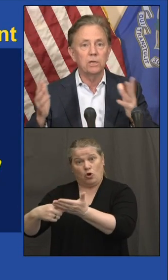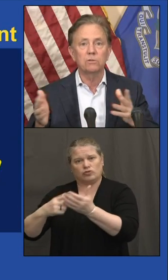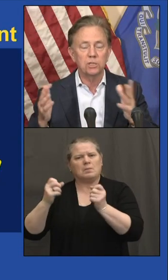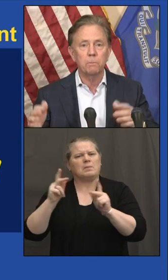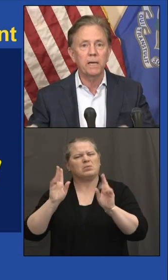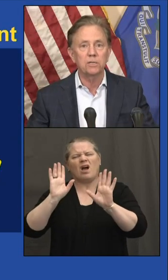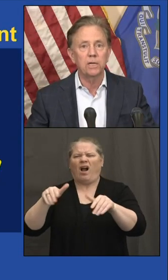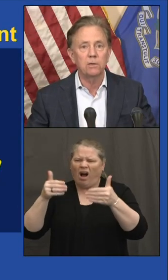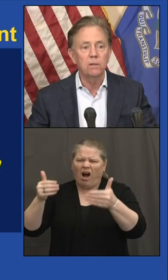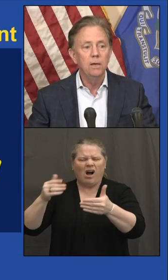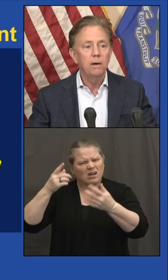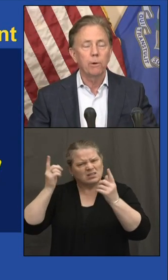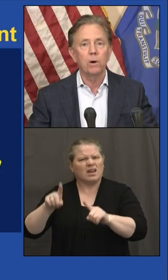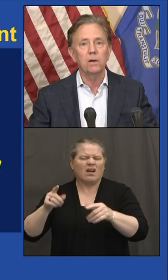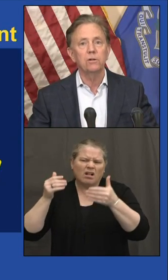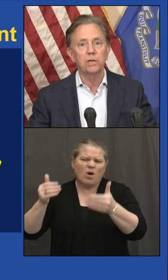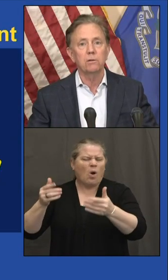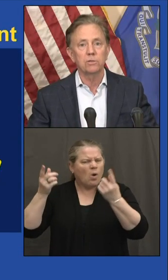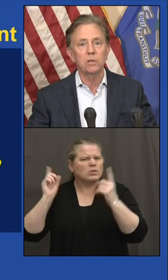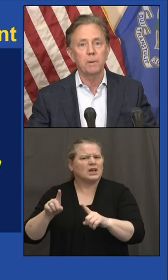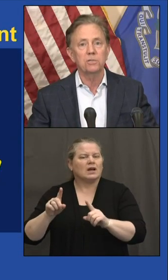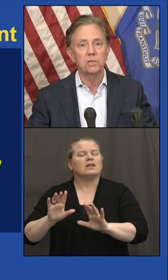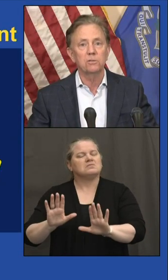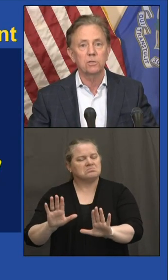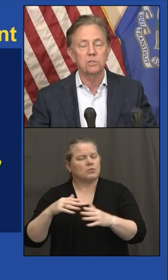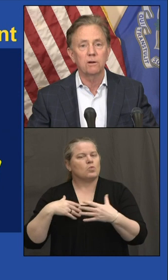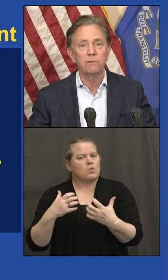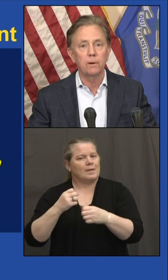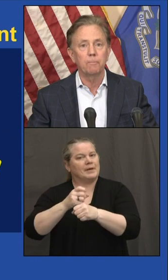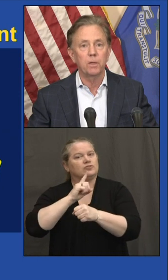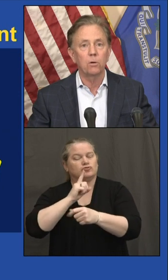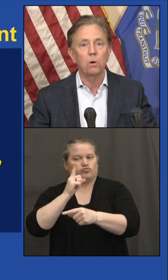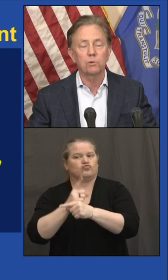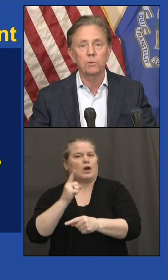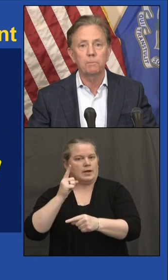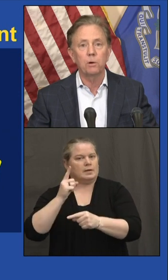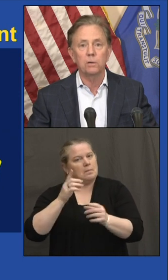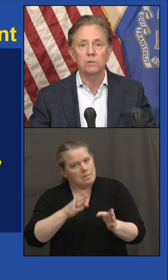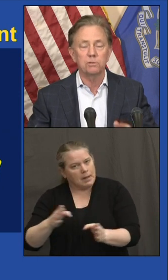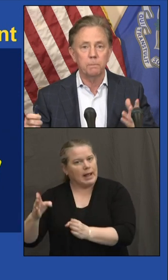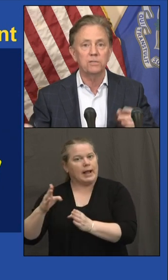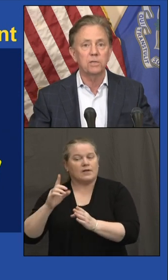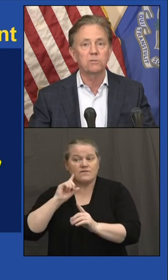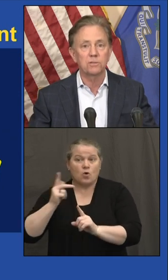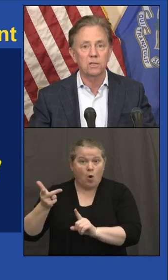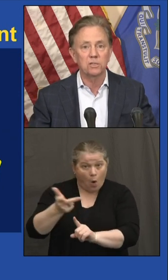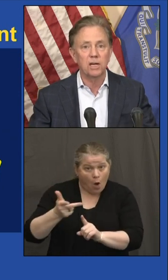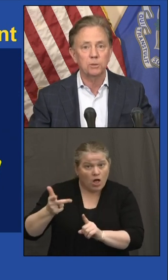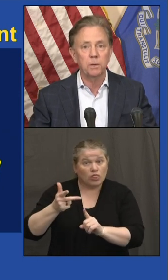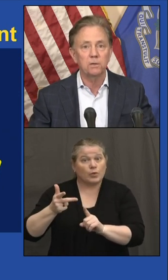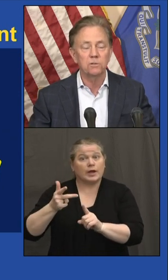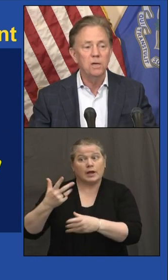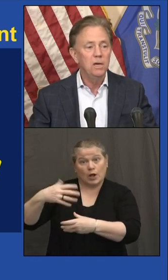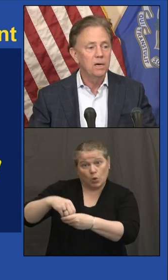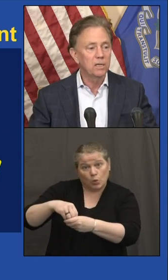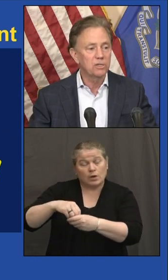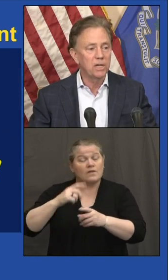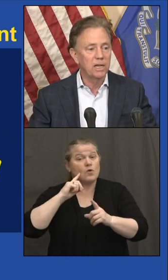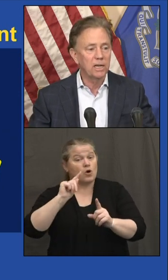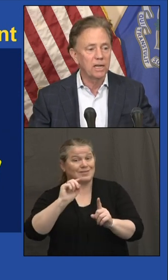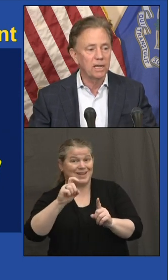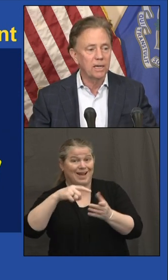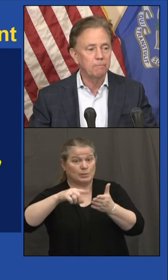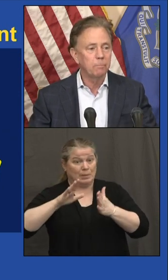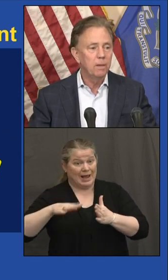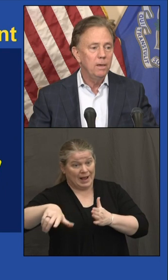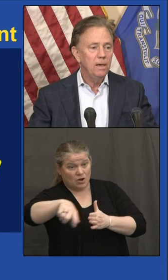just do a deal, just make a deal. We wanted a deal that was in the best interest of, you know, all three partners, best interest of the taxpayers of the